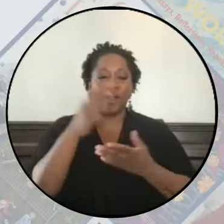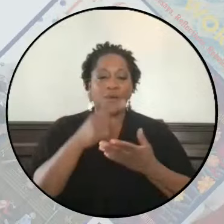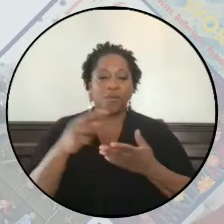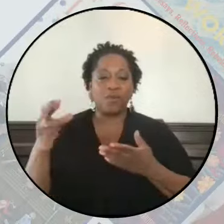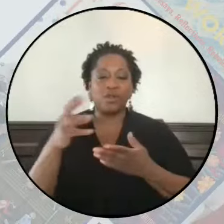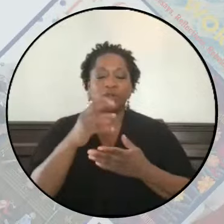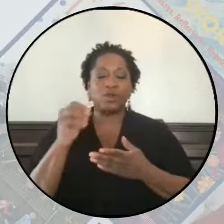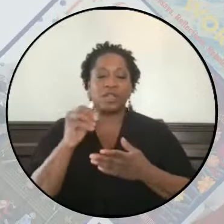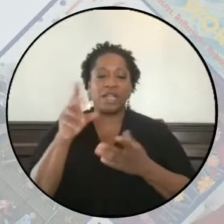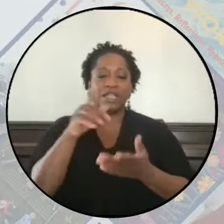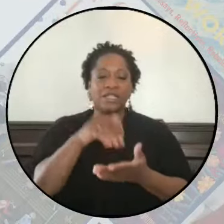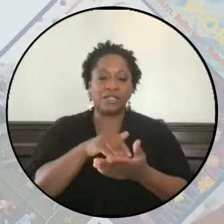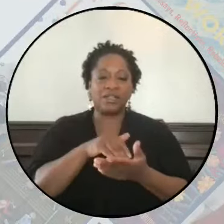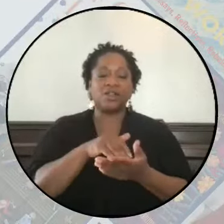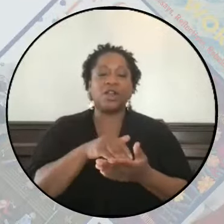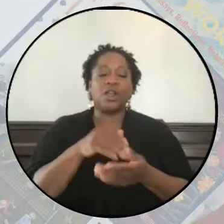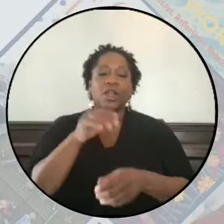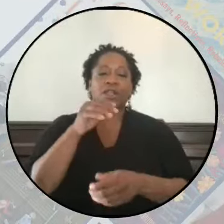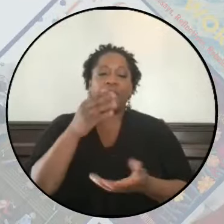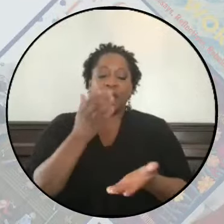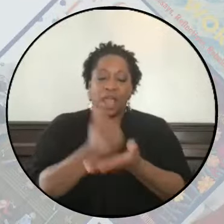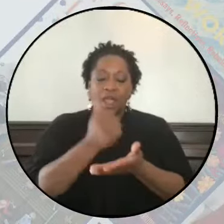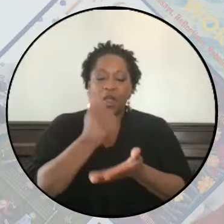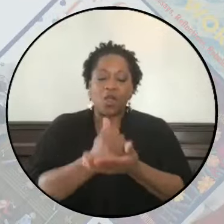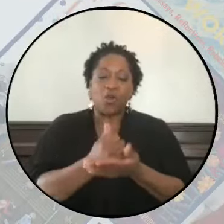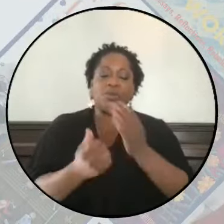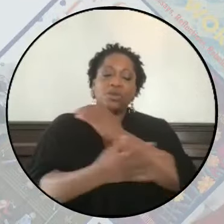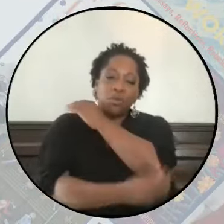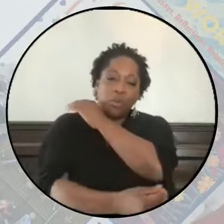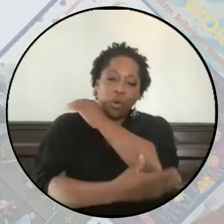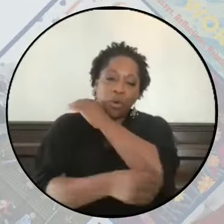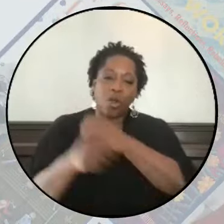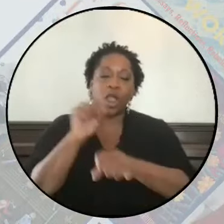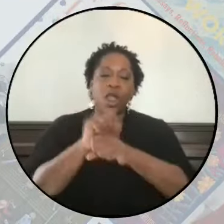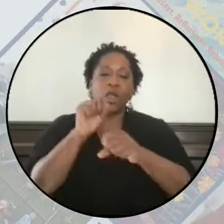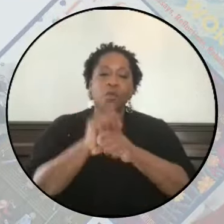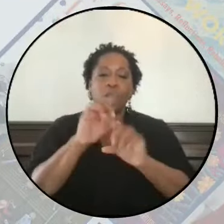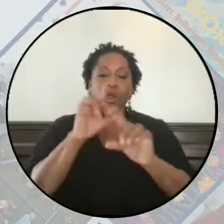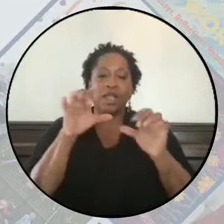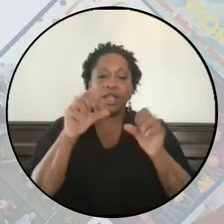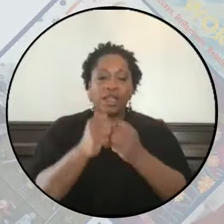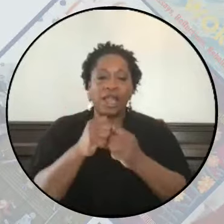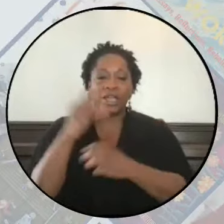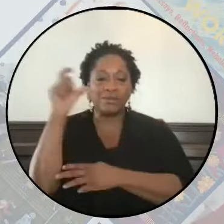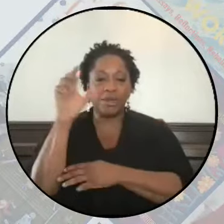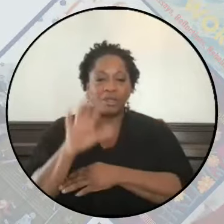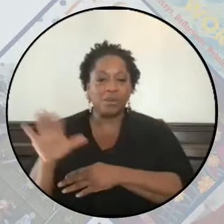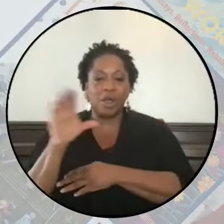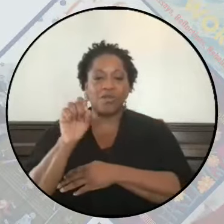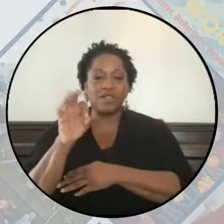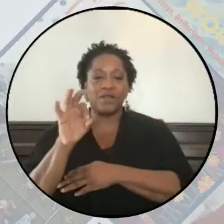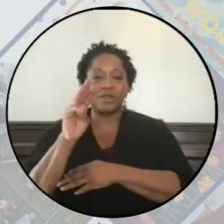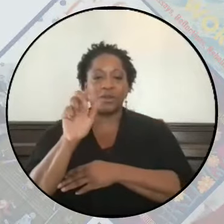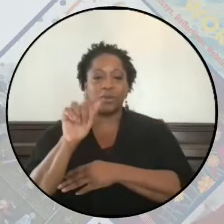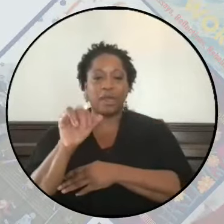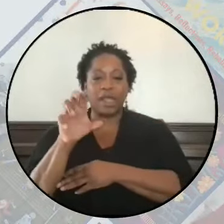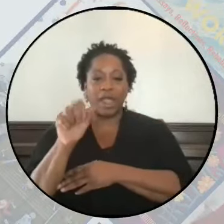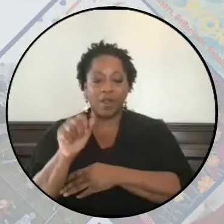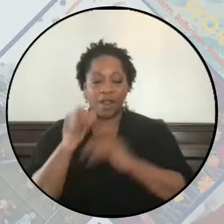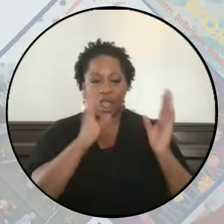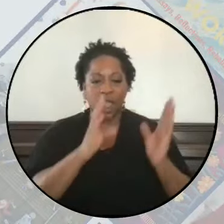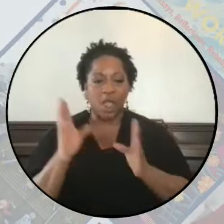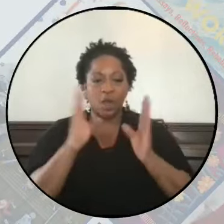which serves poor and working class Arabs and Muslims across the San Francisco Bay Area and